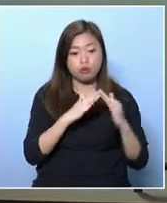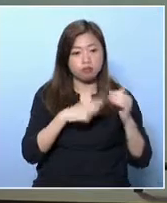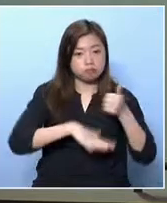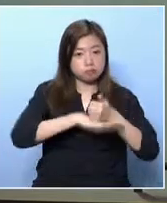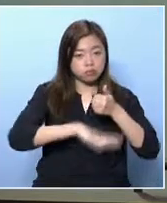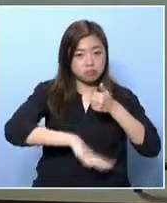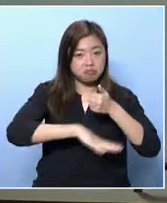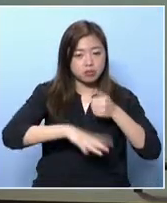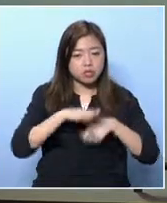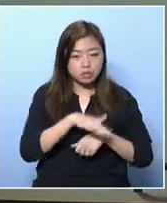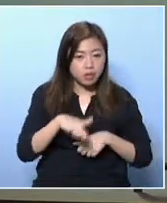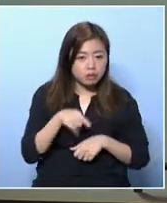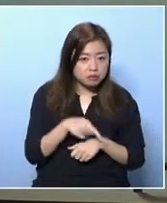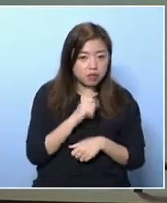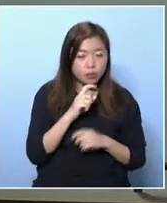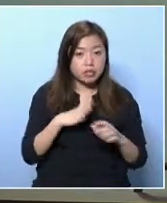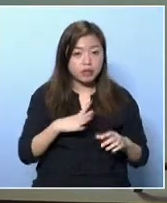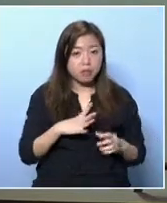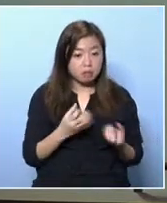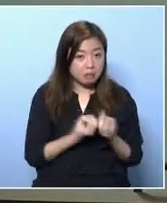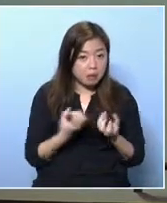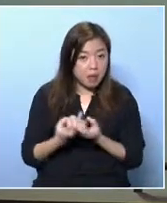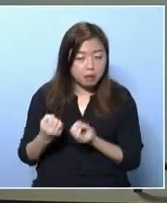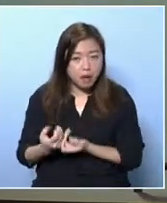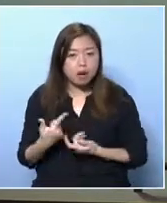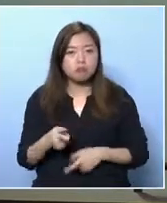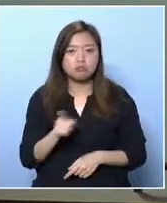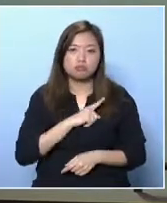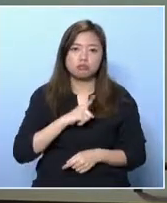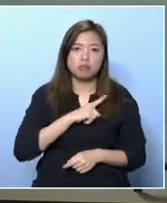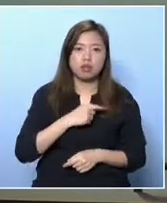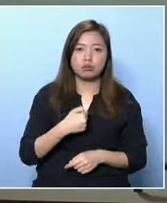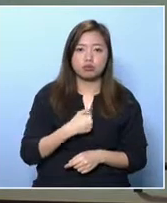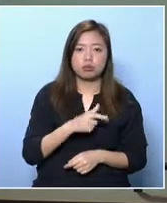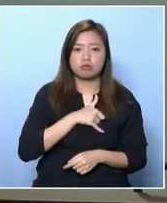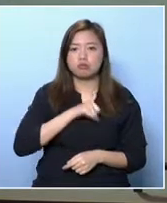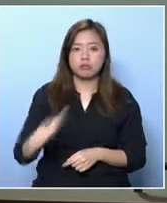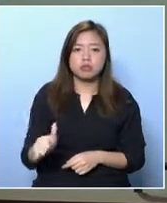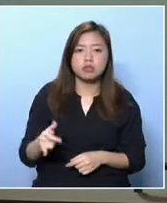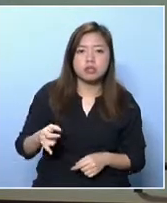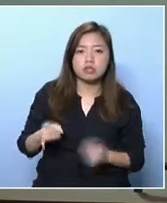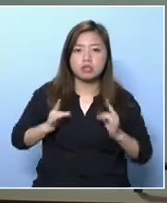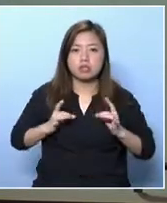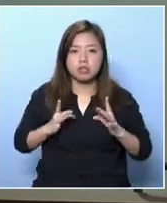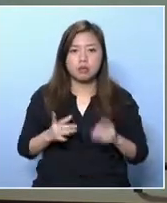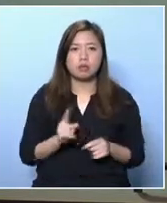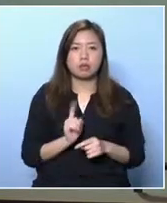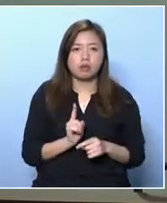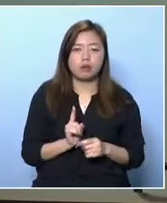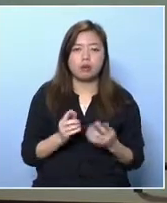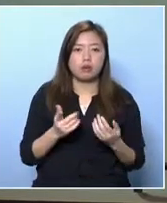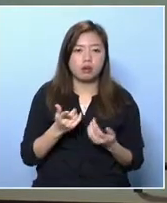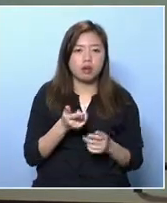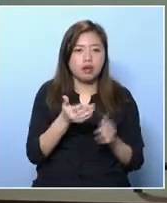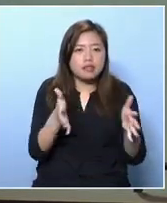So children from these disadvantaged families will have to go to private dental